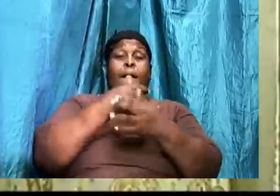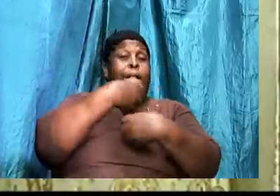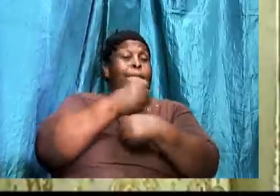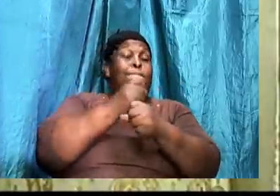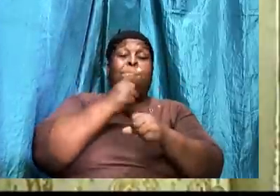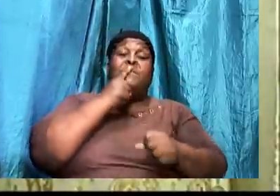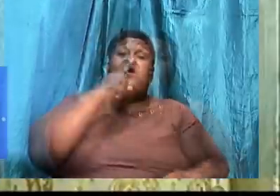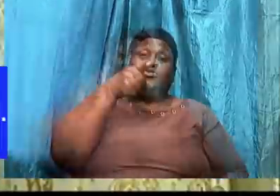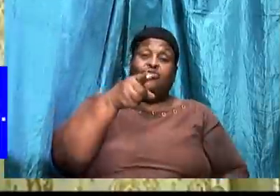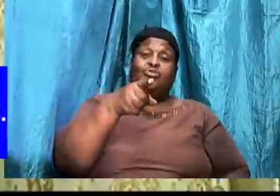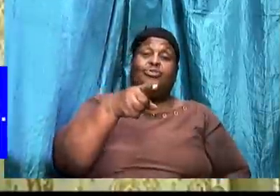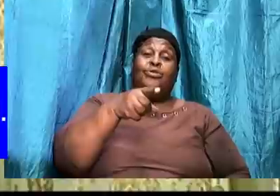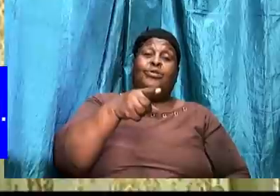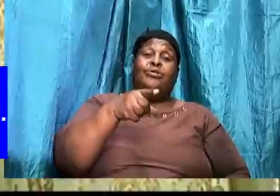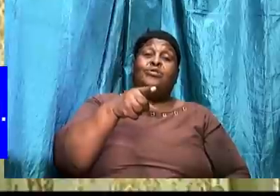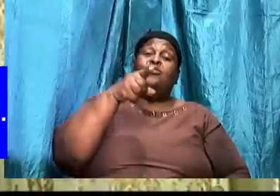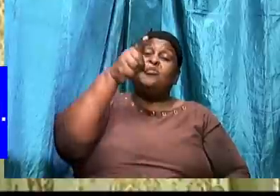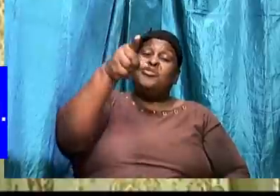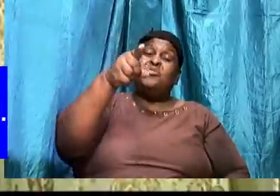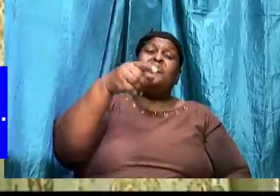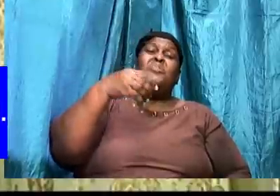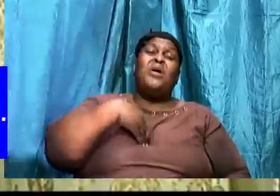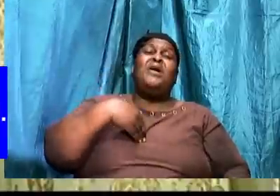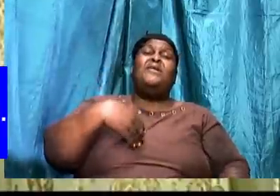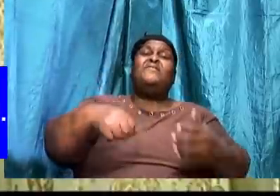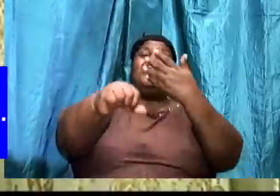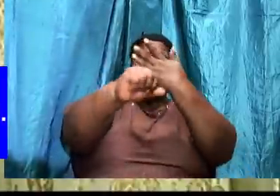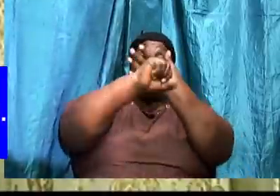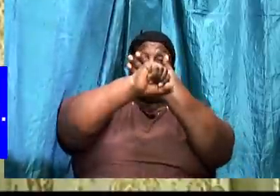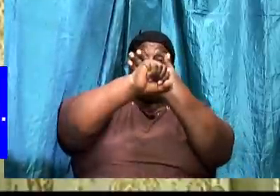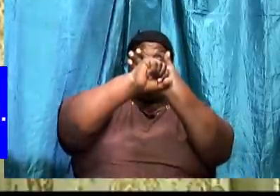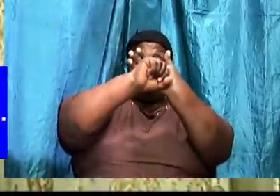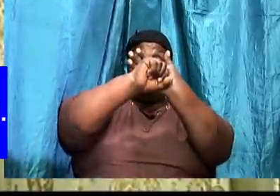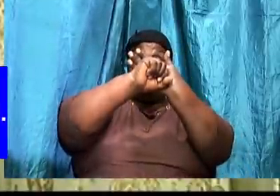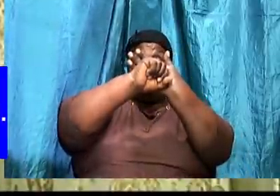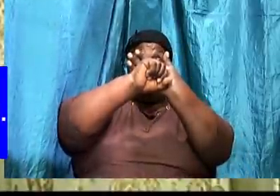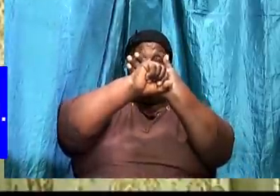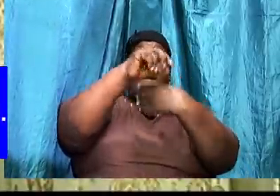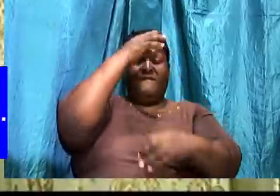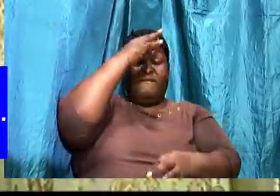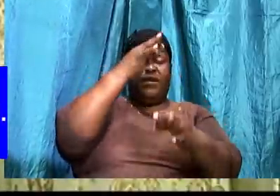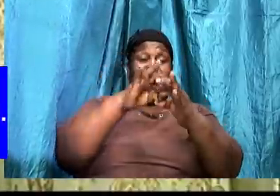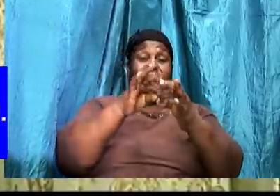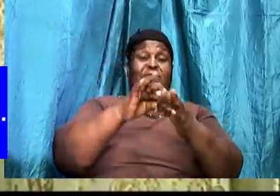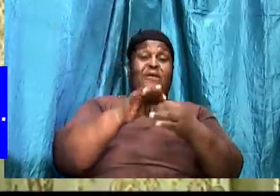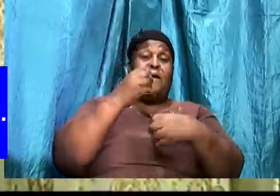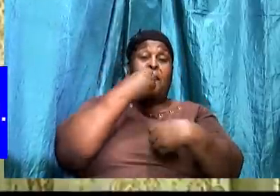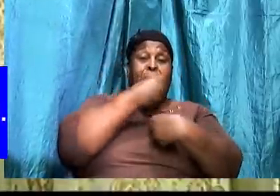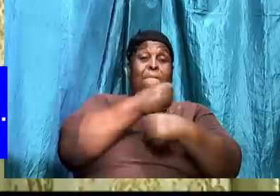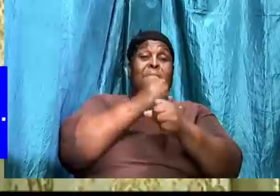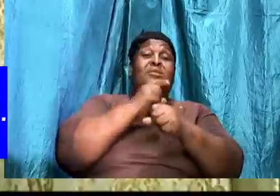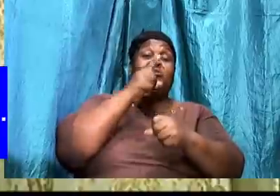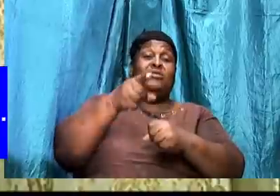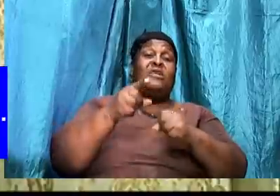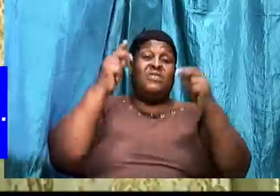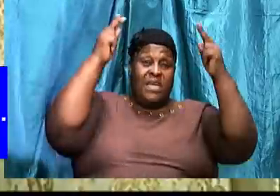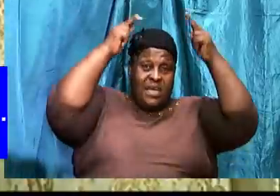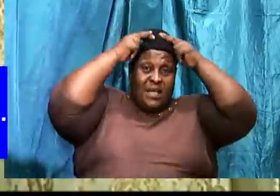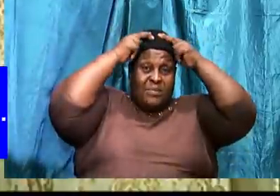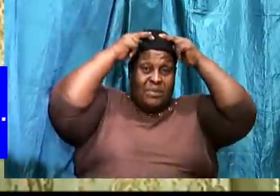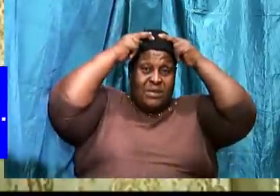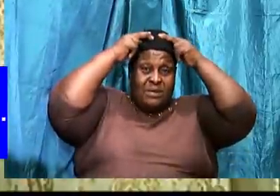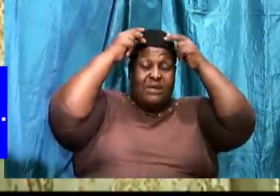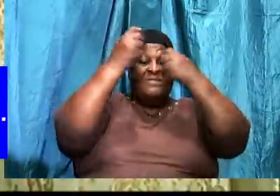sure that. You have the shield of faith. Make sure that you have. The helmet of salvation.